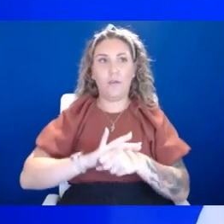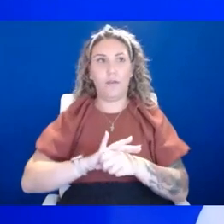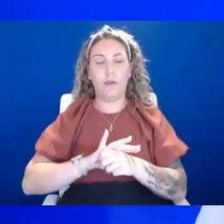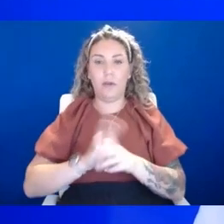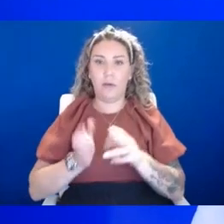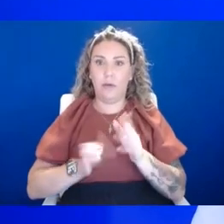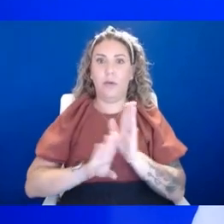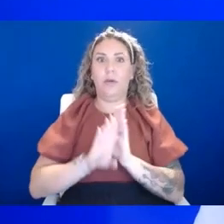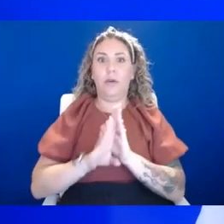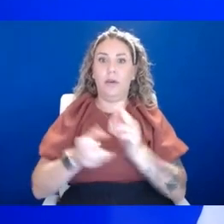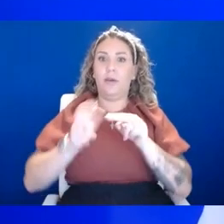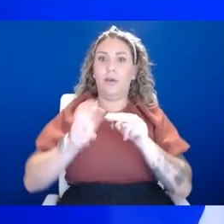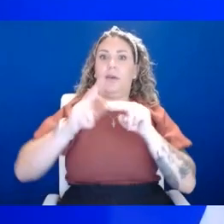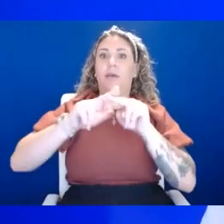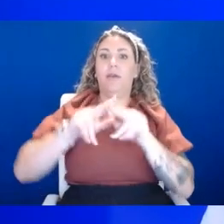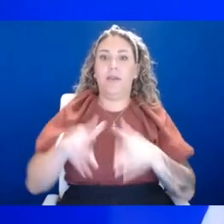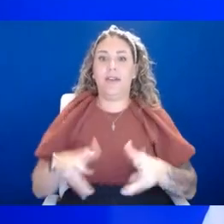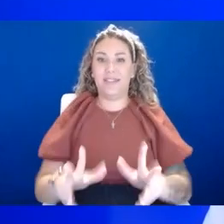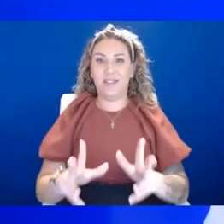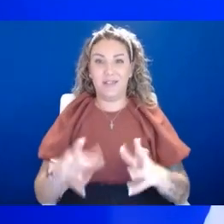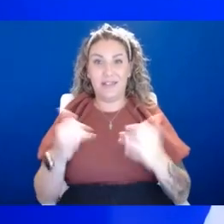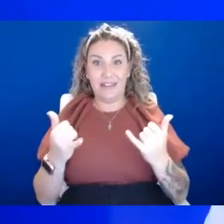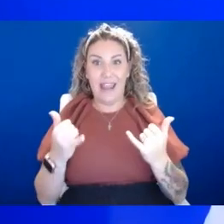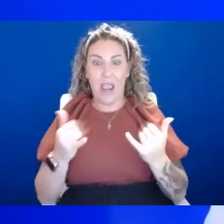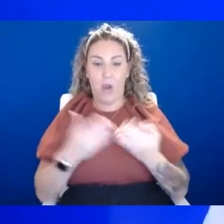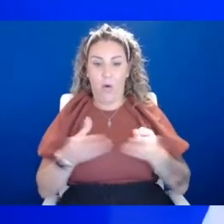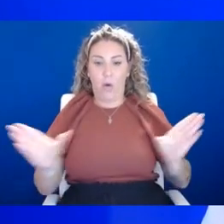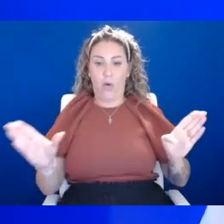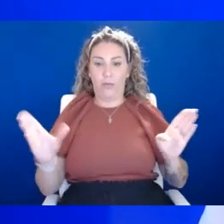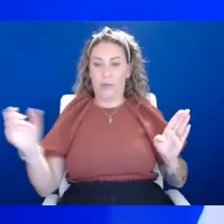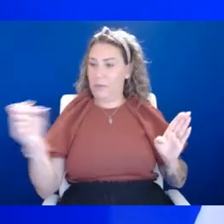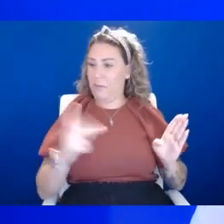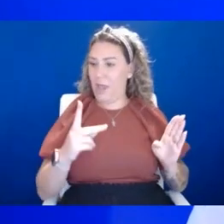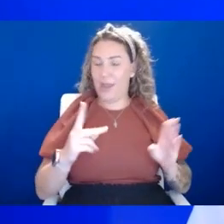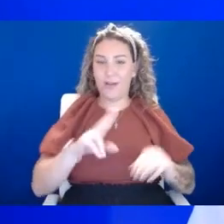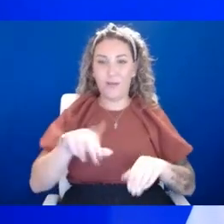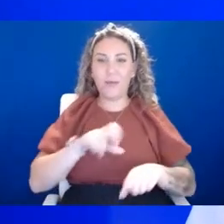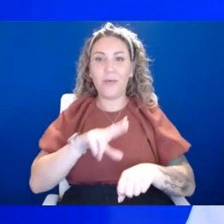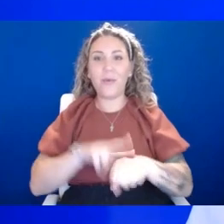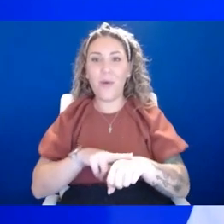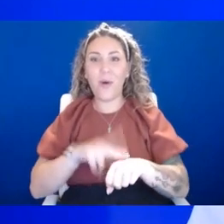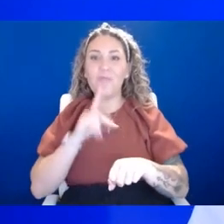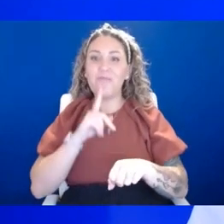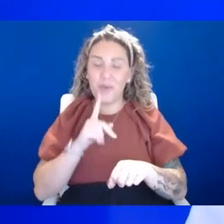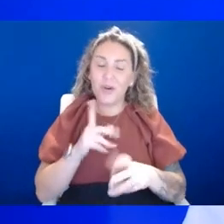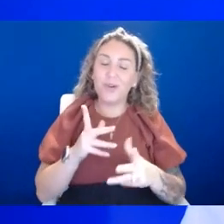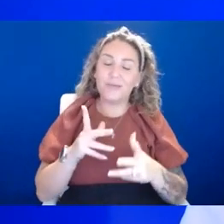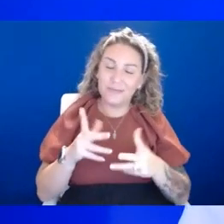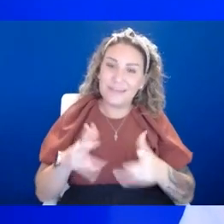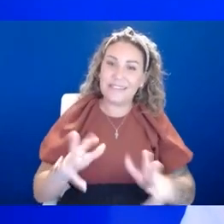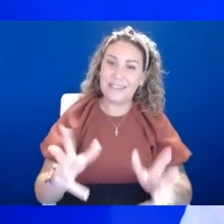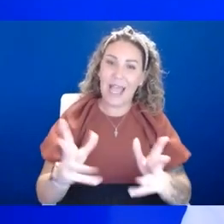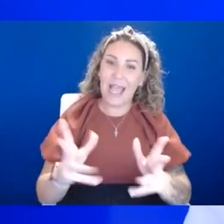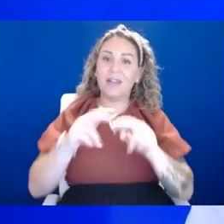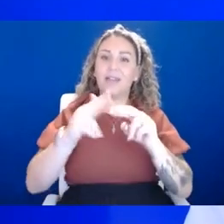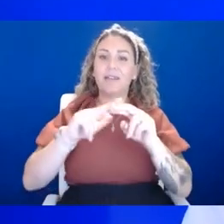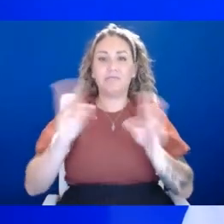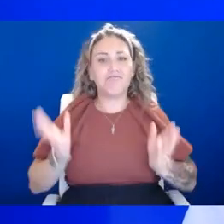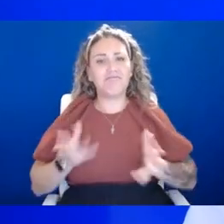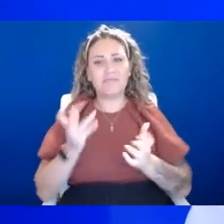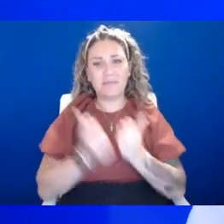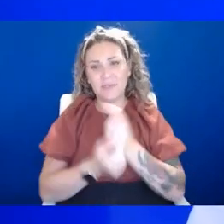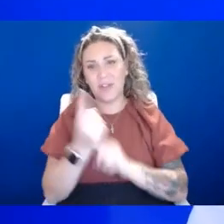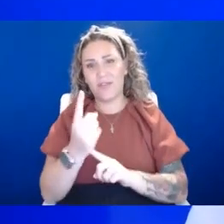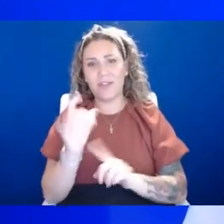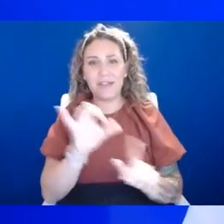creating anxiety as we are opening back up and getting to more normalcy as well. So I just encourage everybody, just as you're going to be doing vaccines